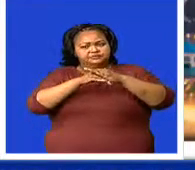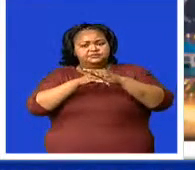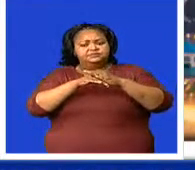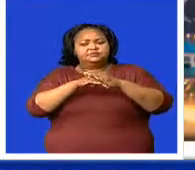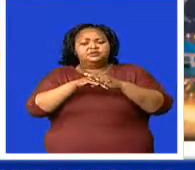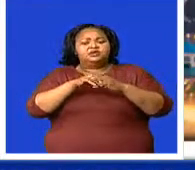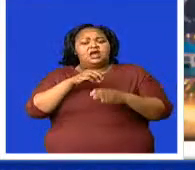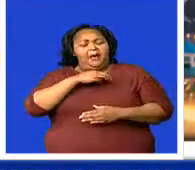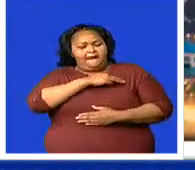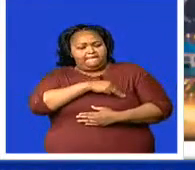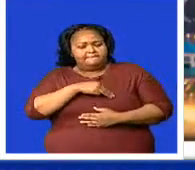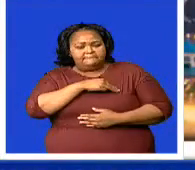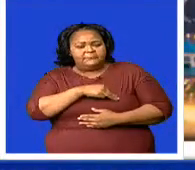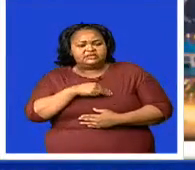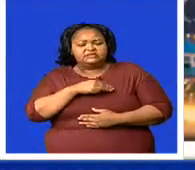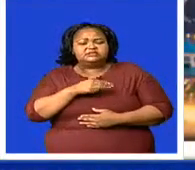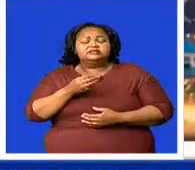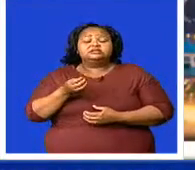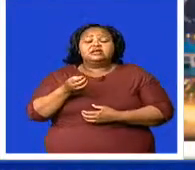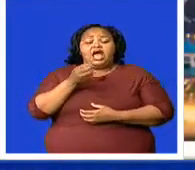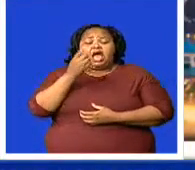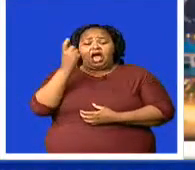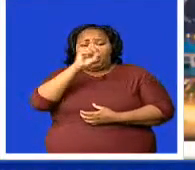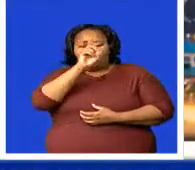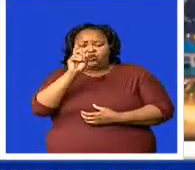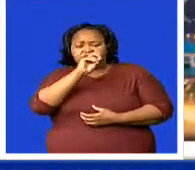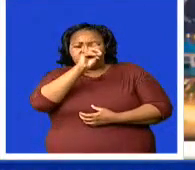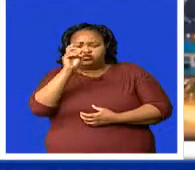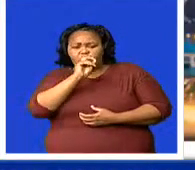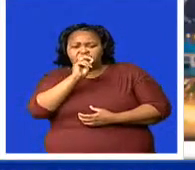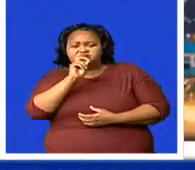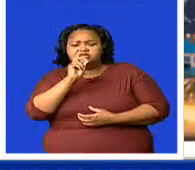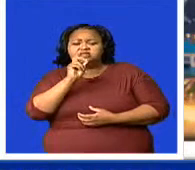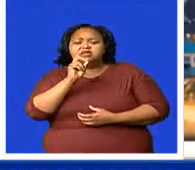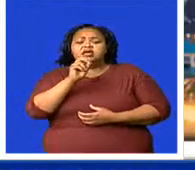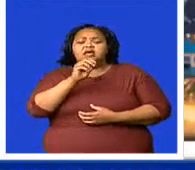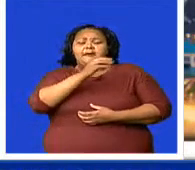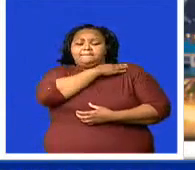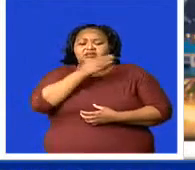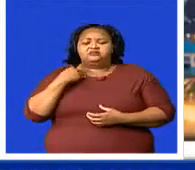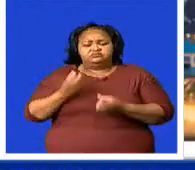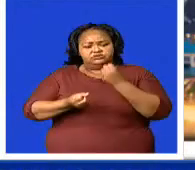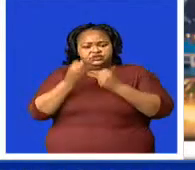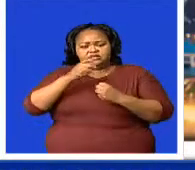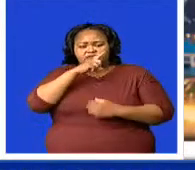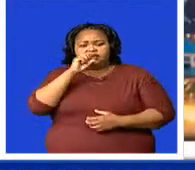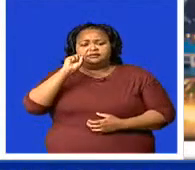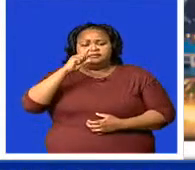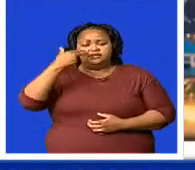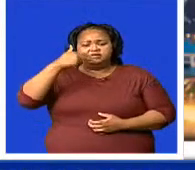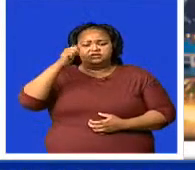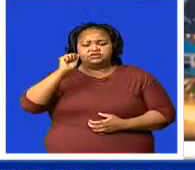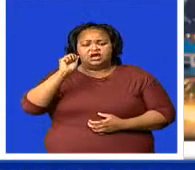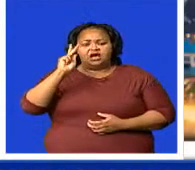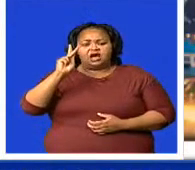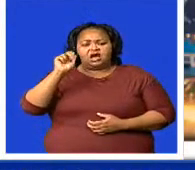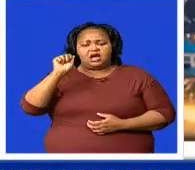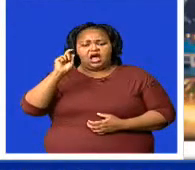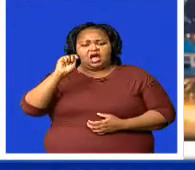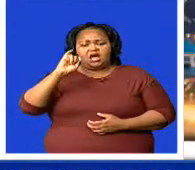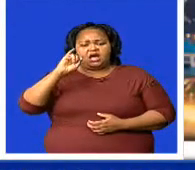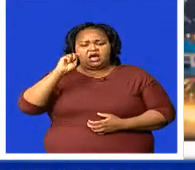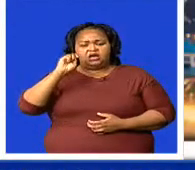of Justice and Constitutional Affairs, Polile Shakantu, about how far the independence of the